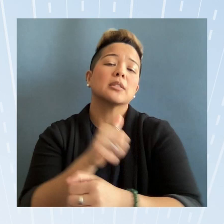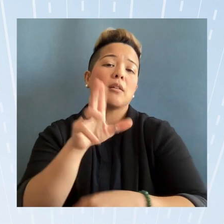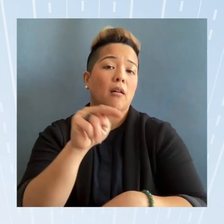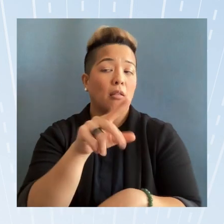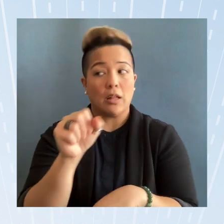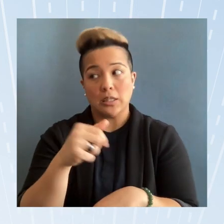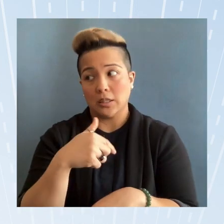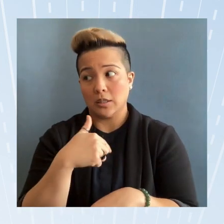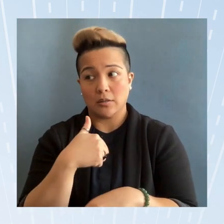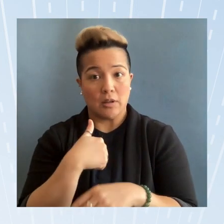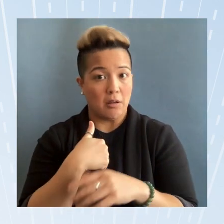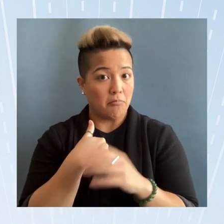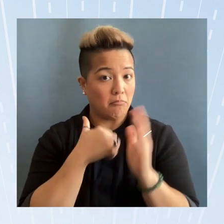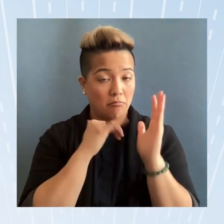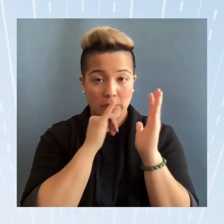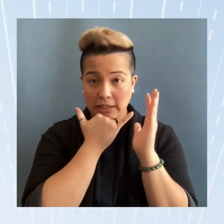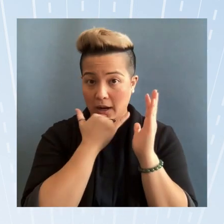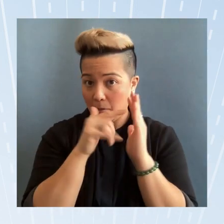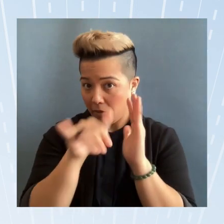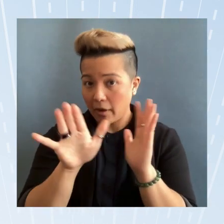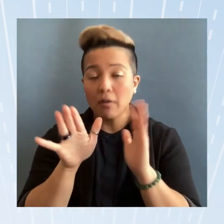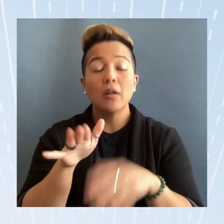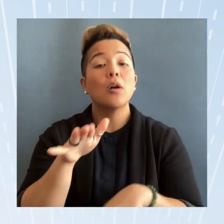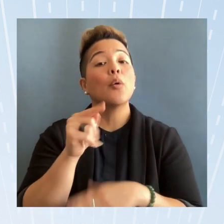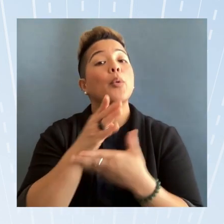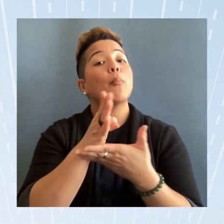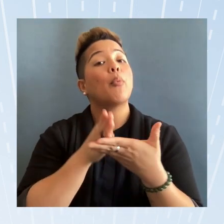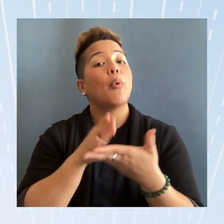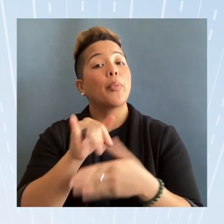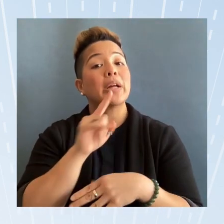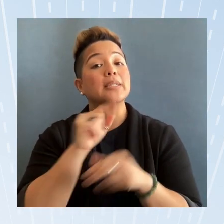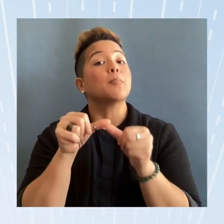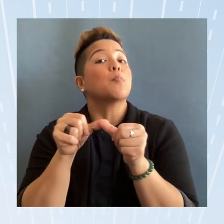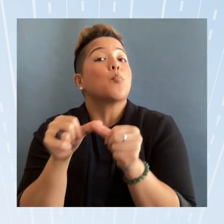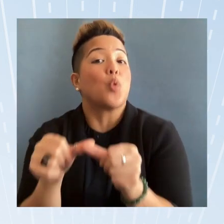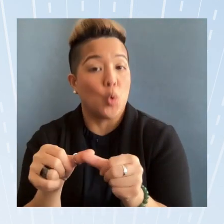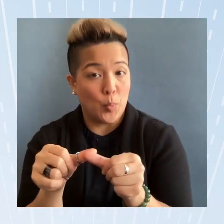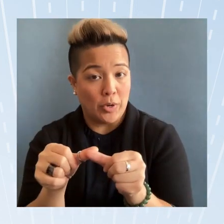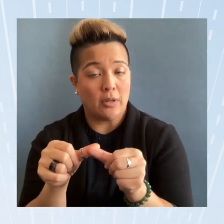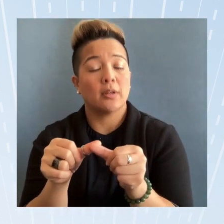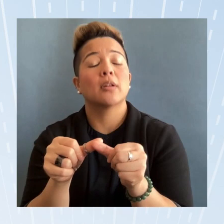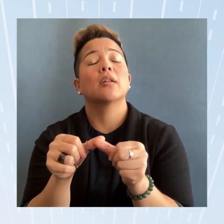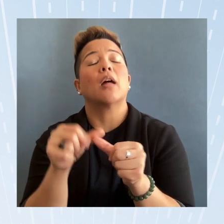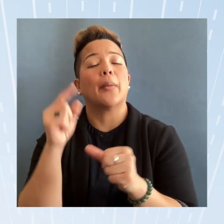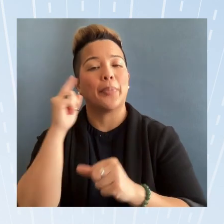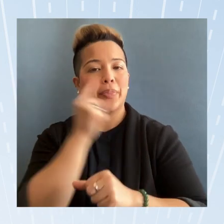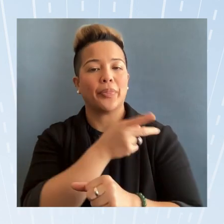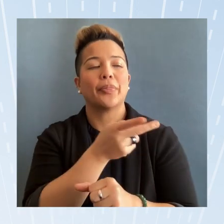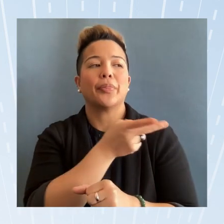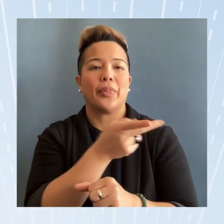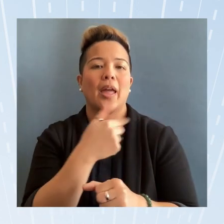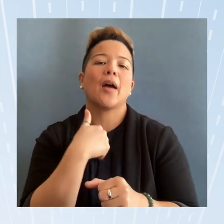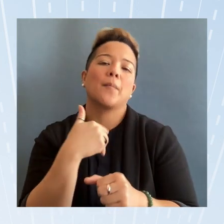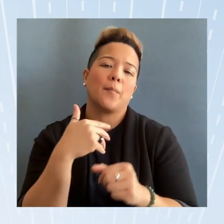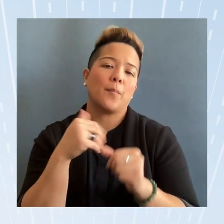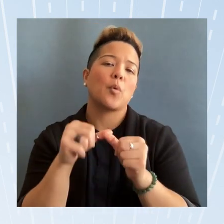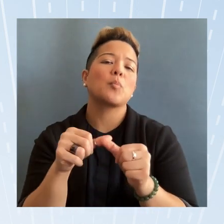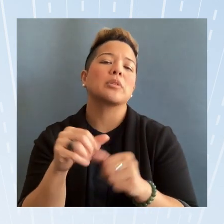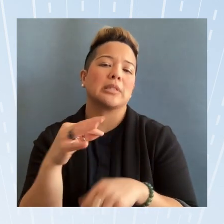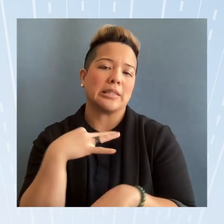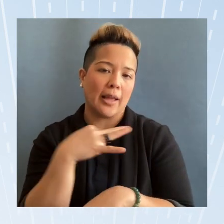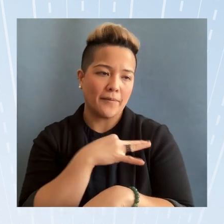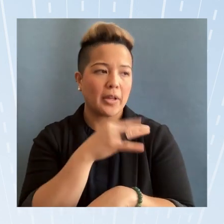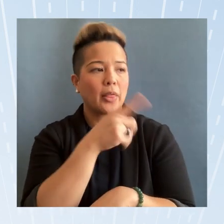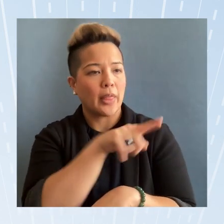unless I'm mistaken about that the part that is permanent though I think they have permanent staffing and permanent lines of